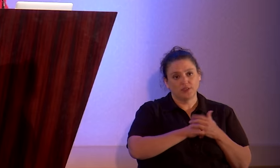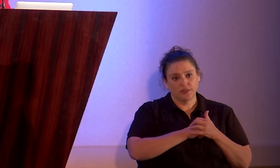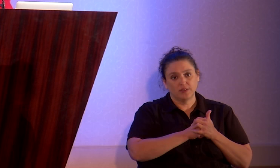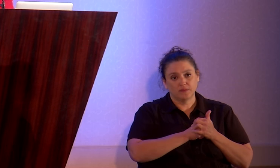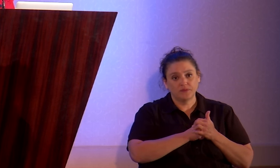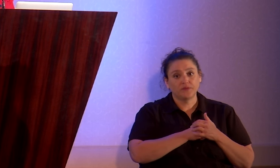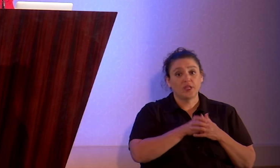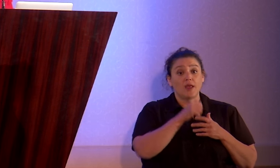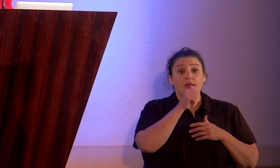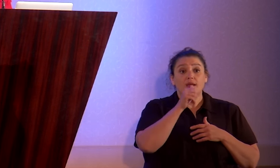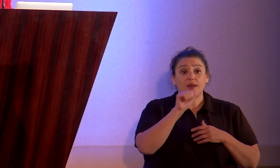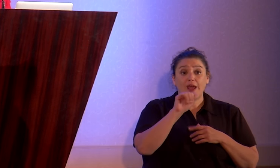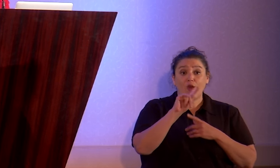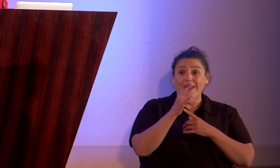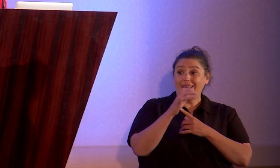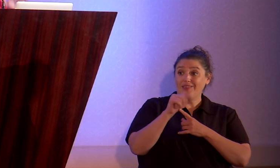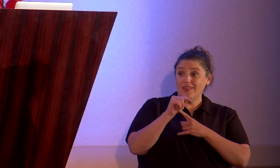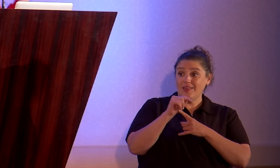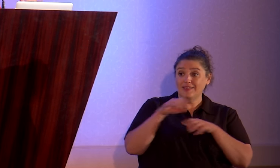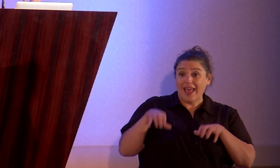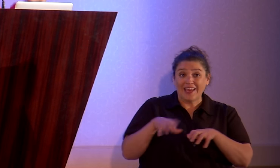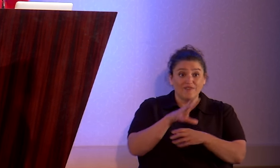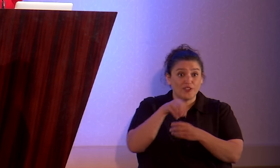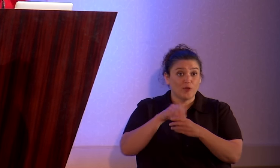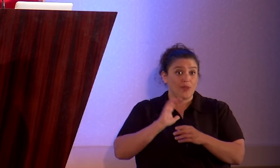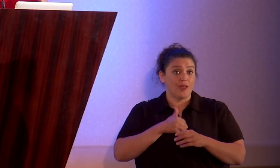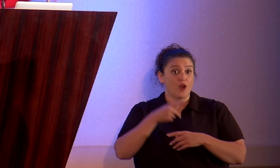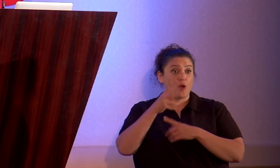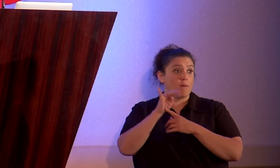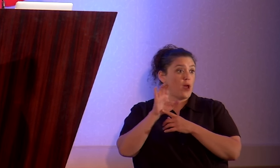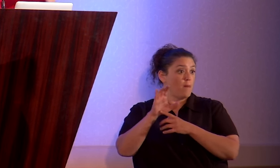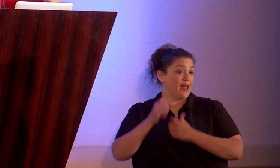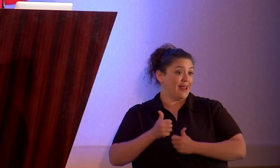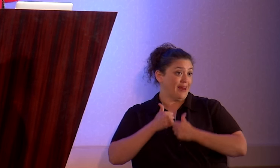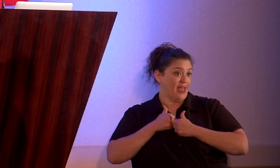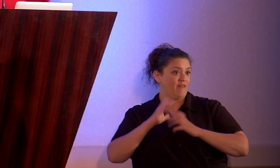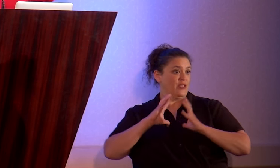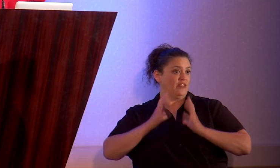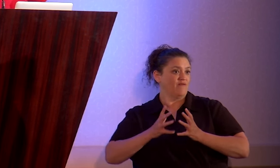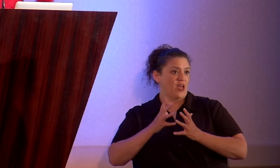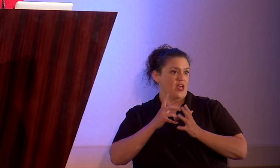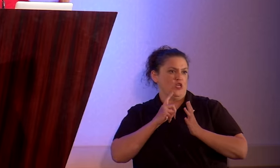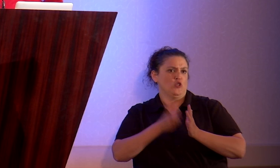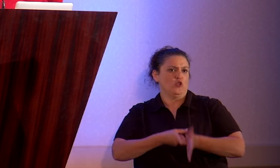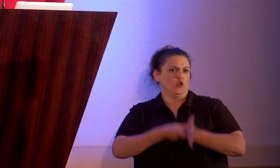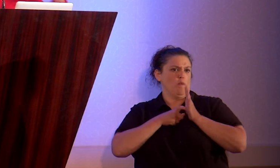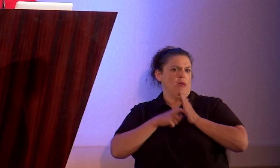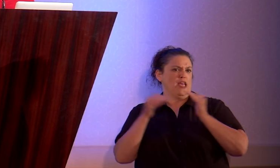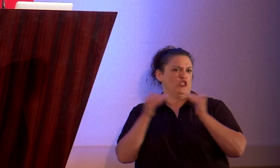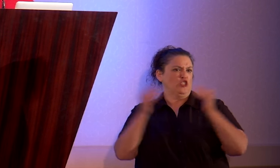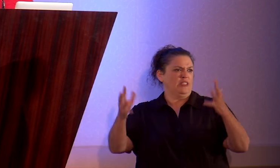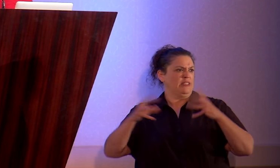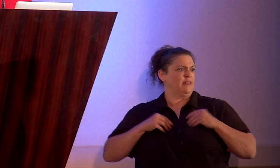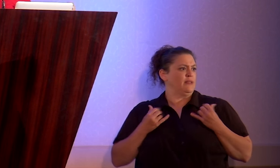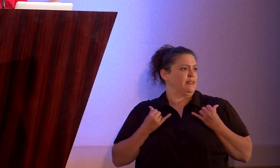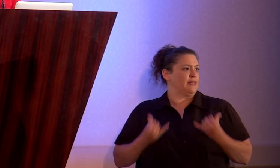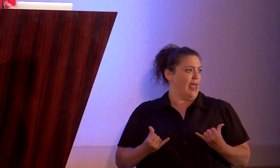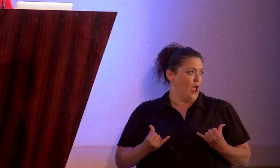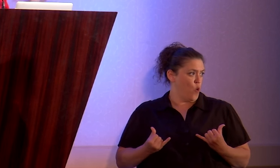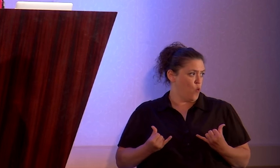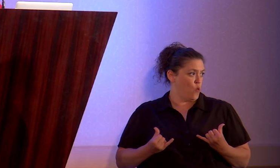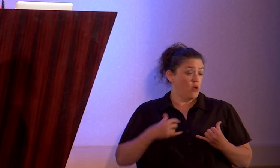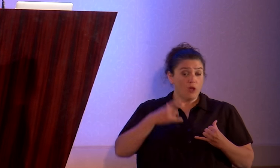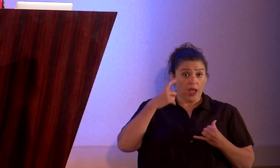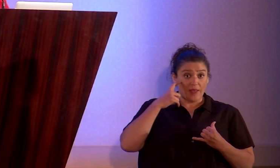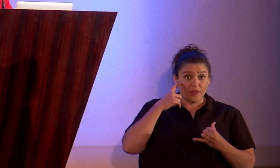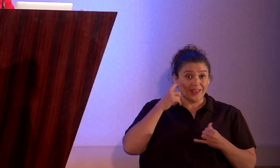activists, and in our public life, I think it is fine to demand justice and acceptance right now. In fact, I think